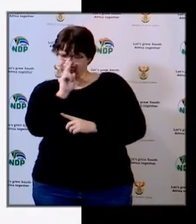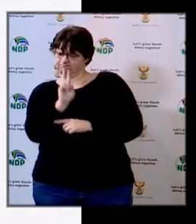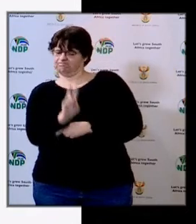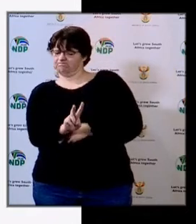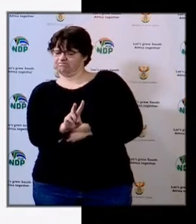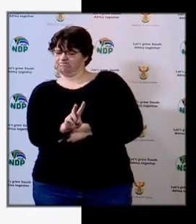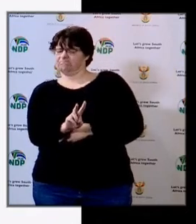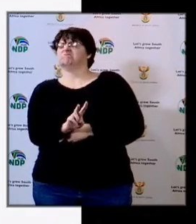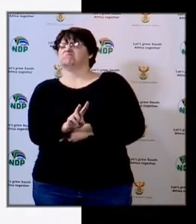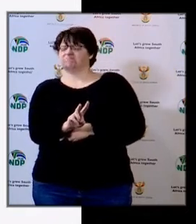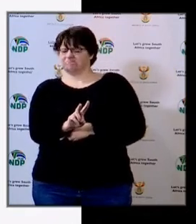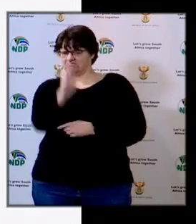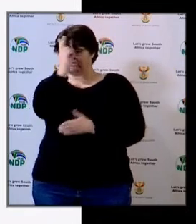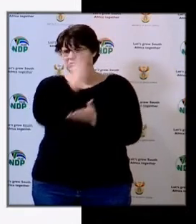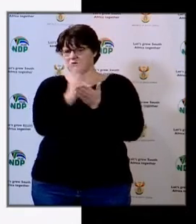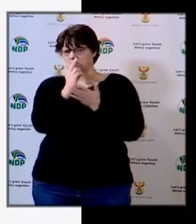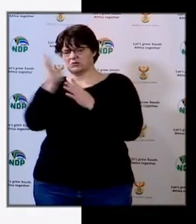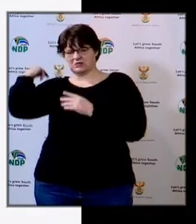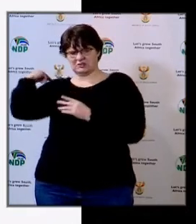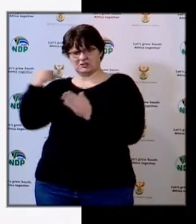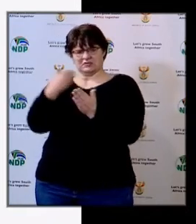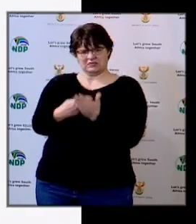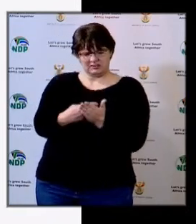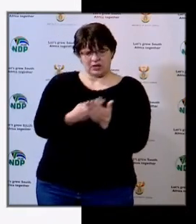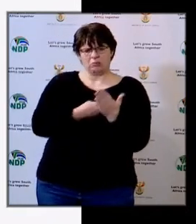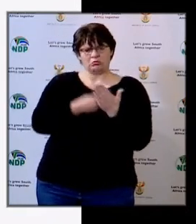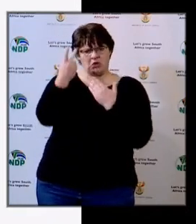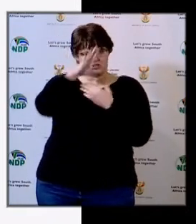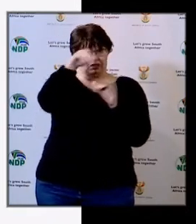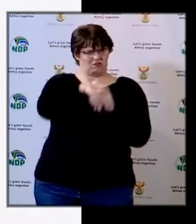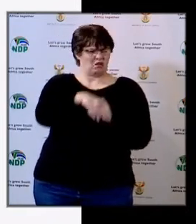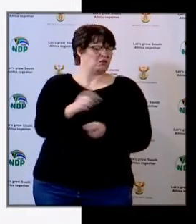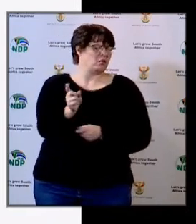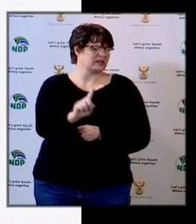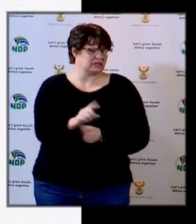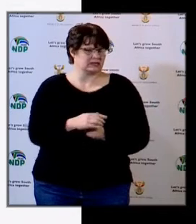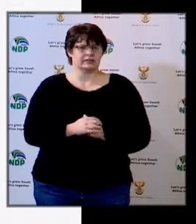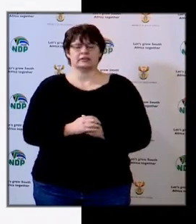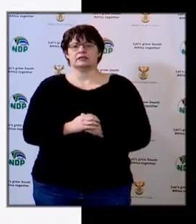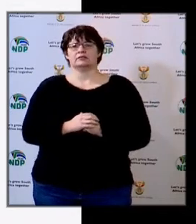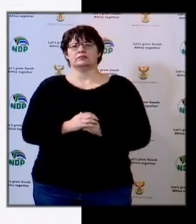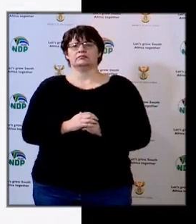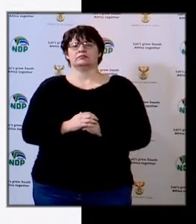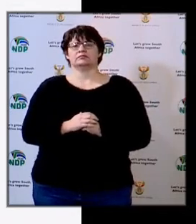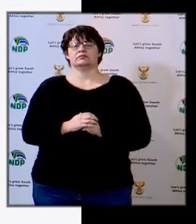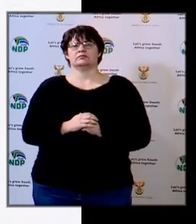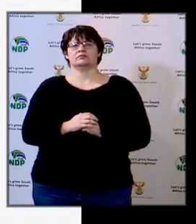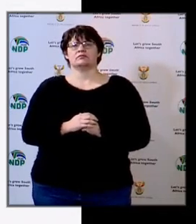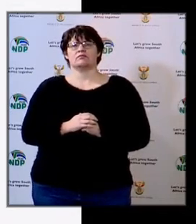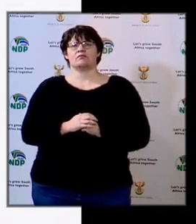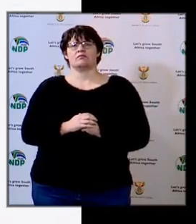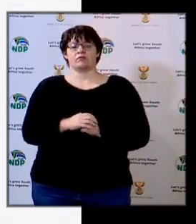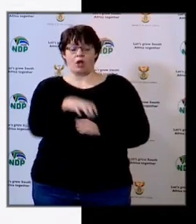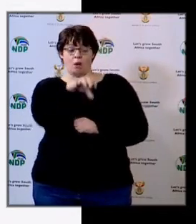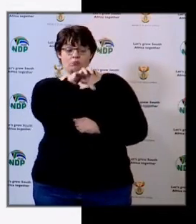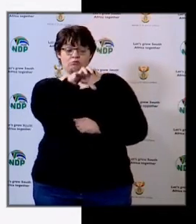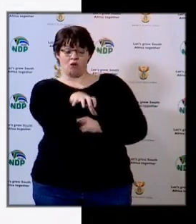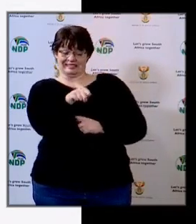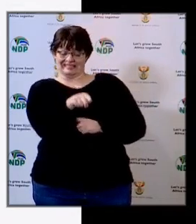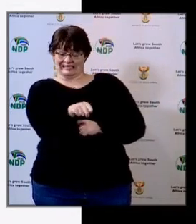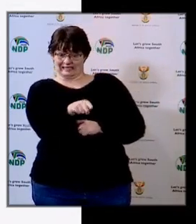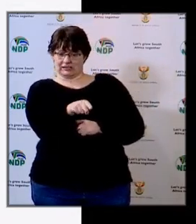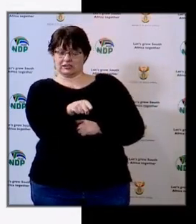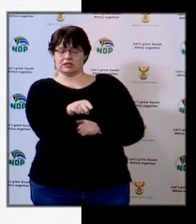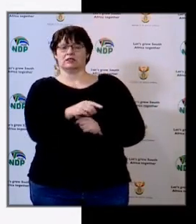we have also observed in the last two weeks of our involvement in the project is that you do have a situation where, in a